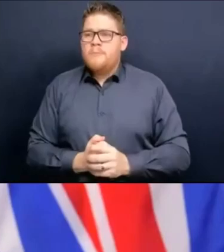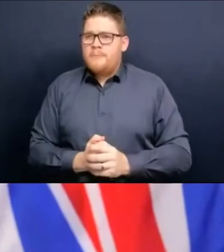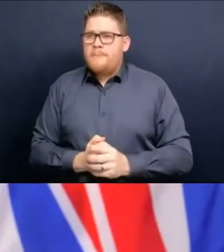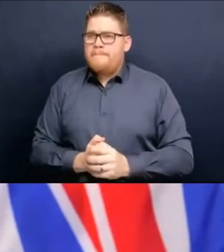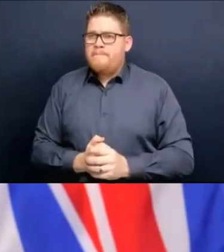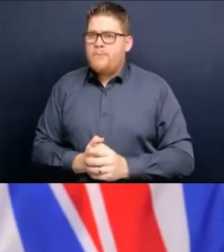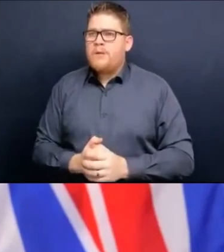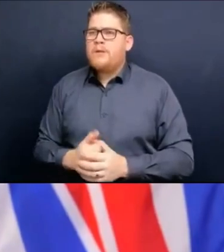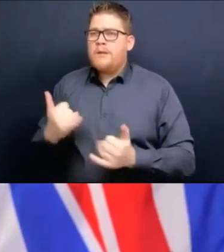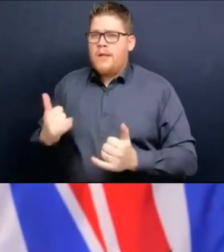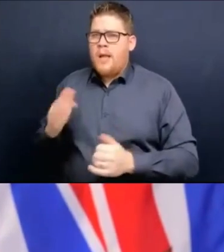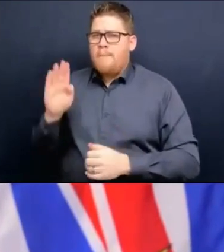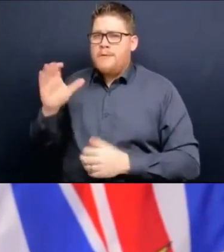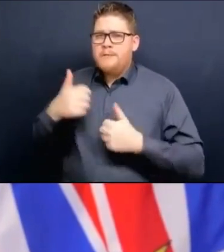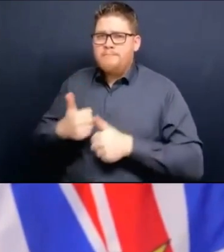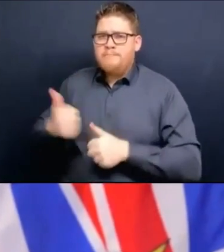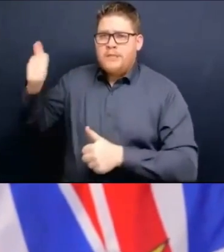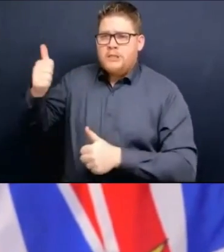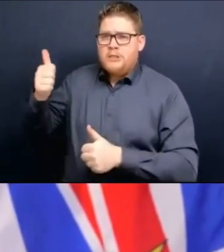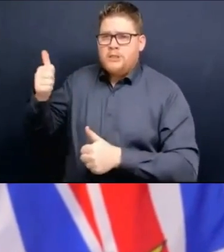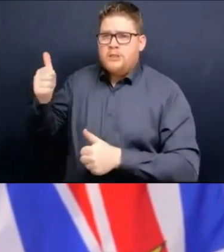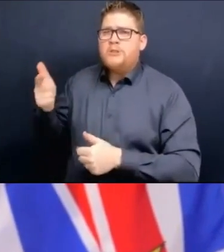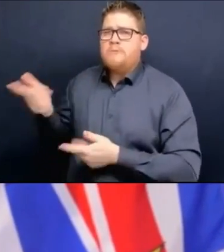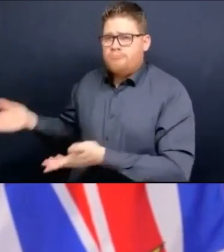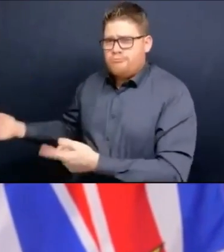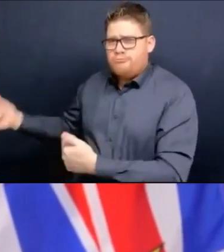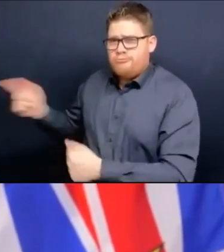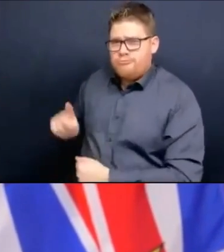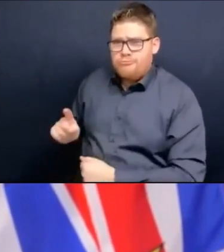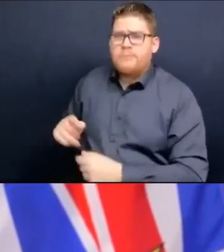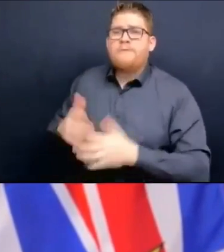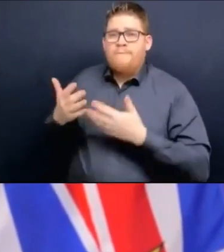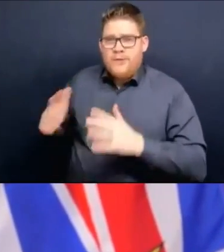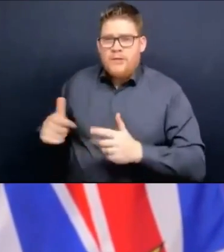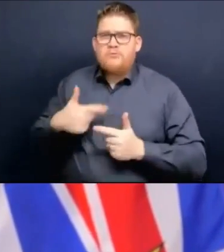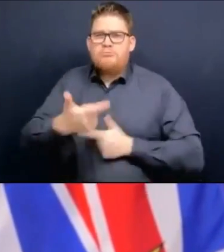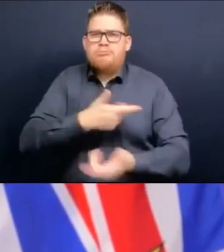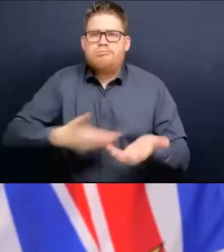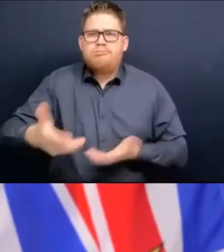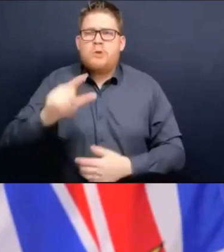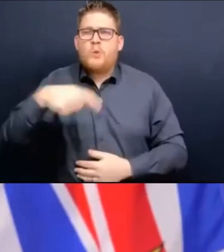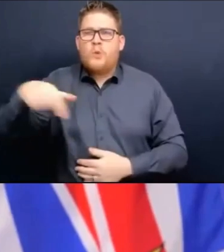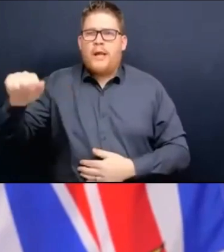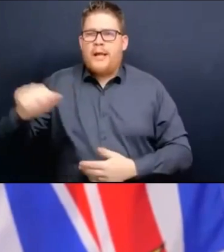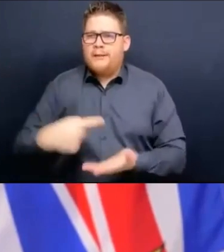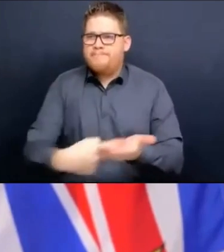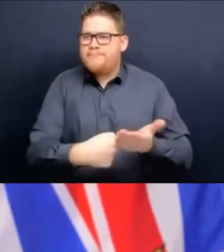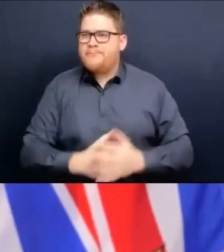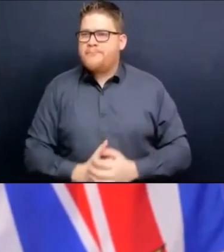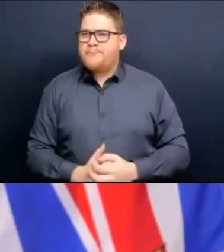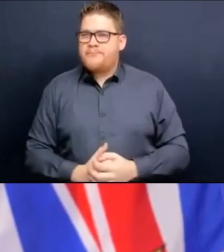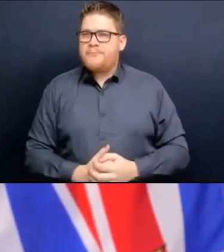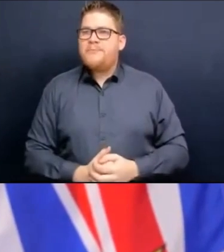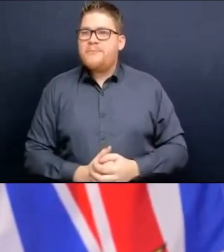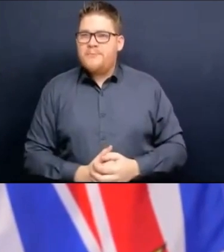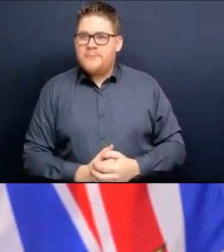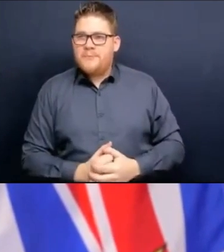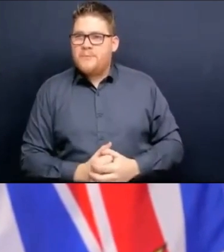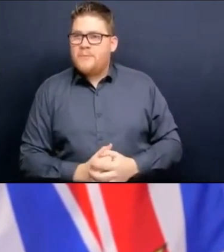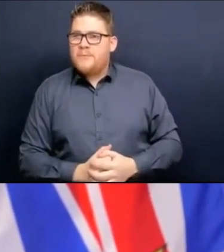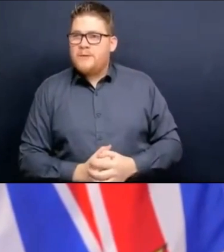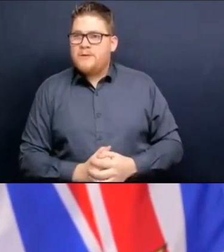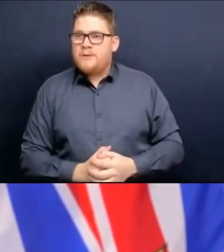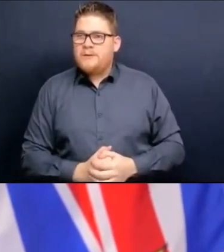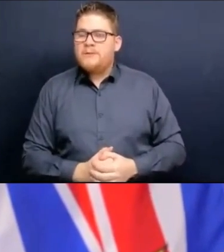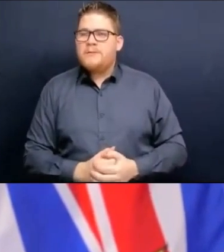Thank you, Dr. Henry, Minister Dix. I know there will be a range of questions. And whoever is the most appropriate person to answer them will step